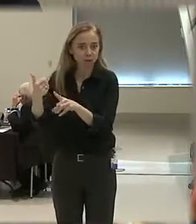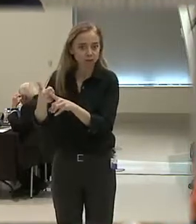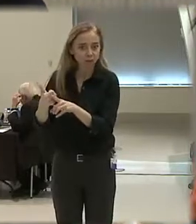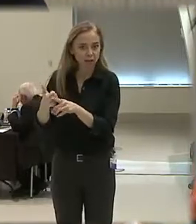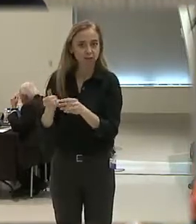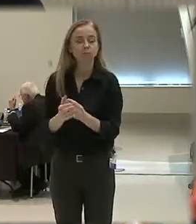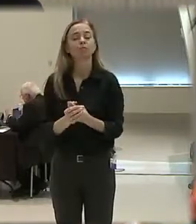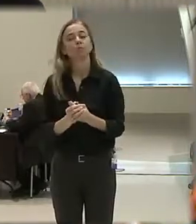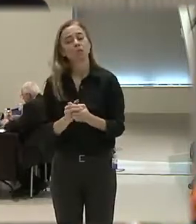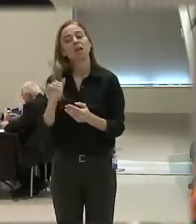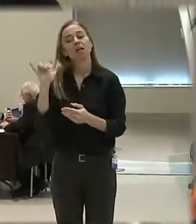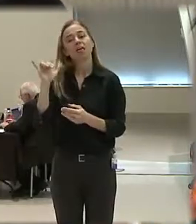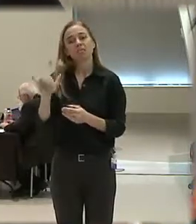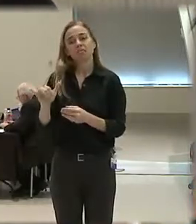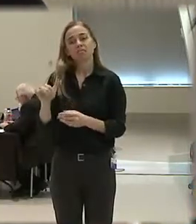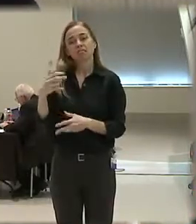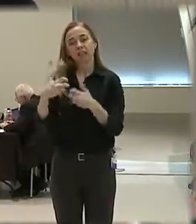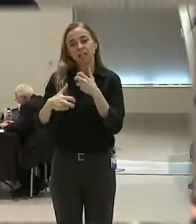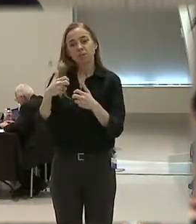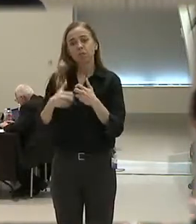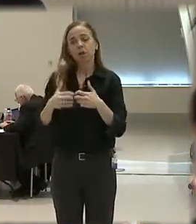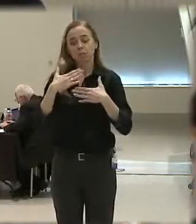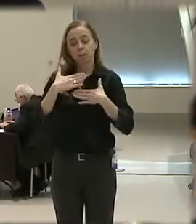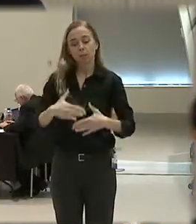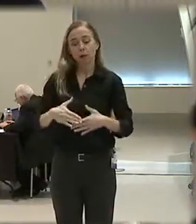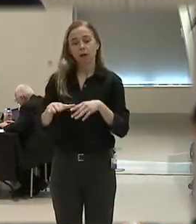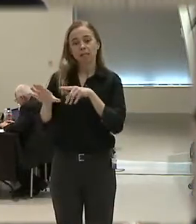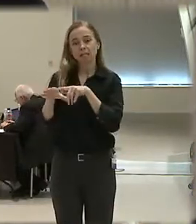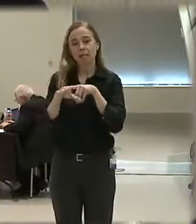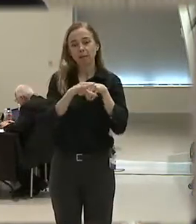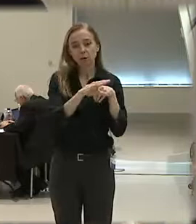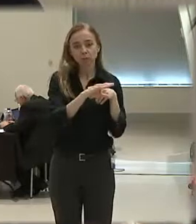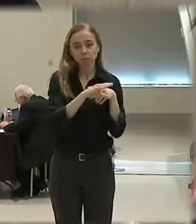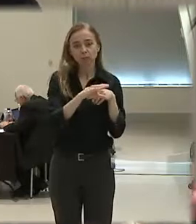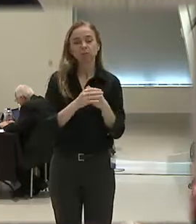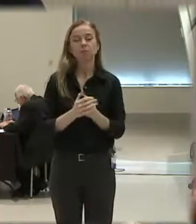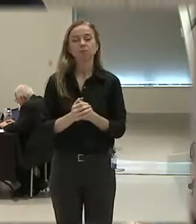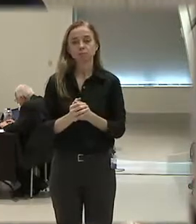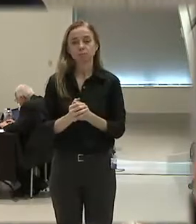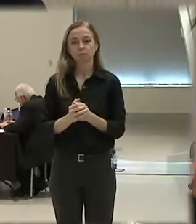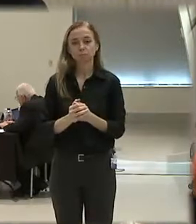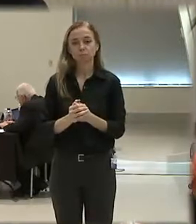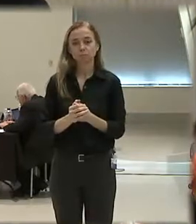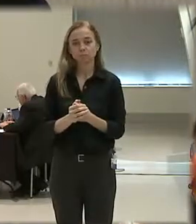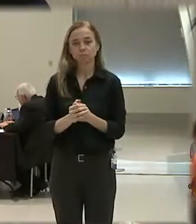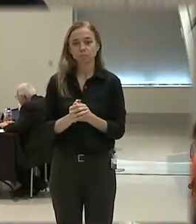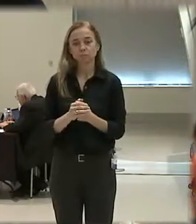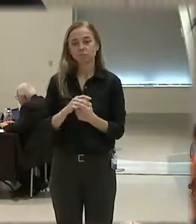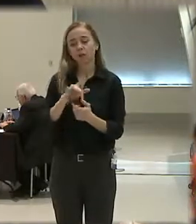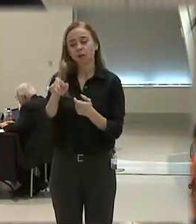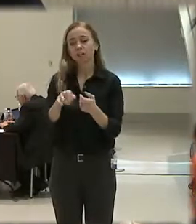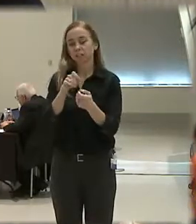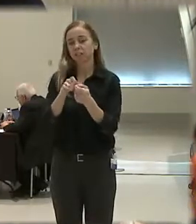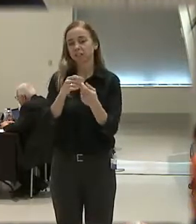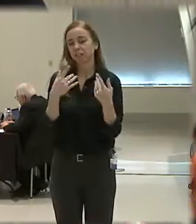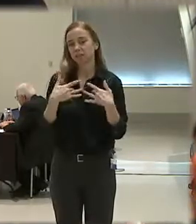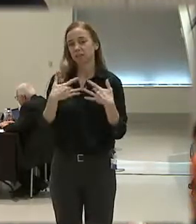FOP's concerns about surveillance cameras, body-worn cameras, or other electronic images recorded of a particular event.